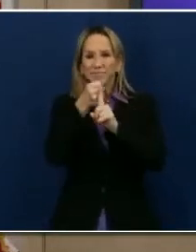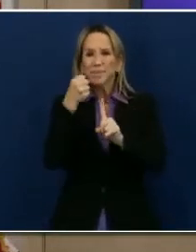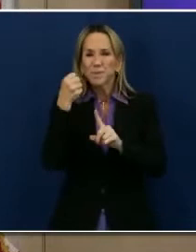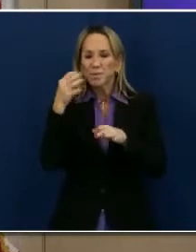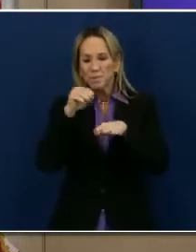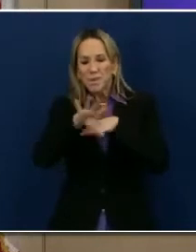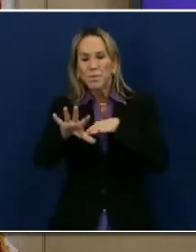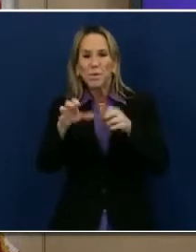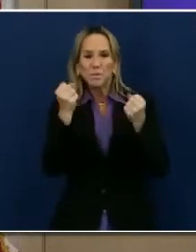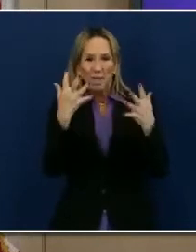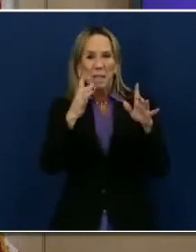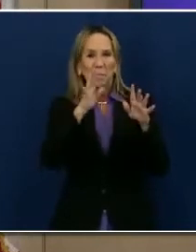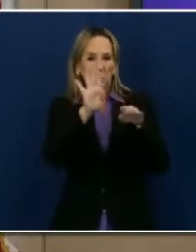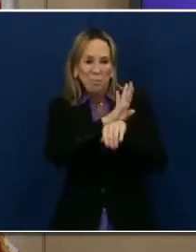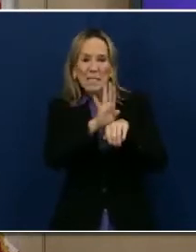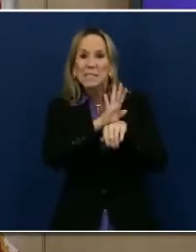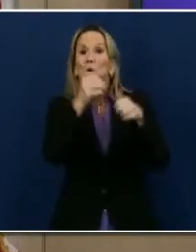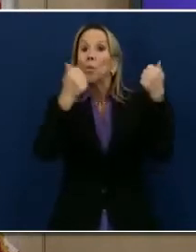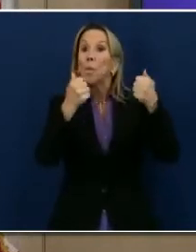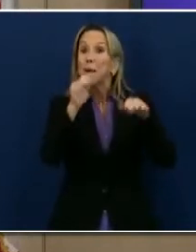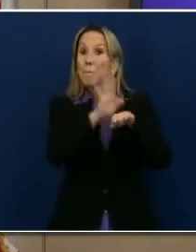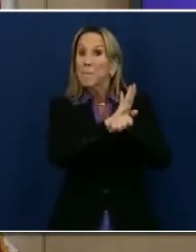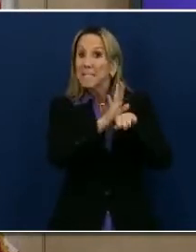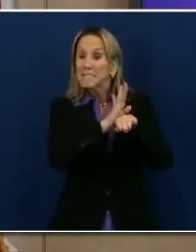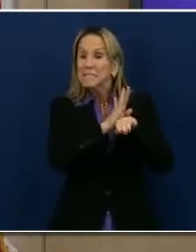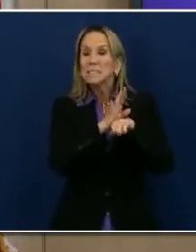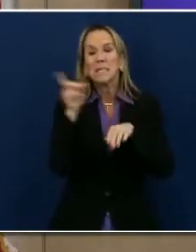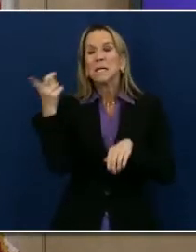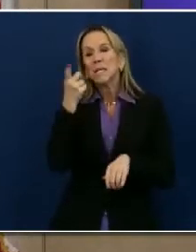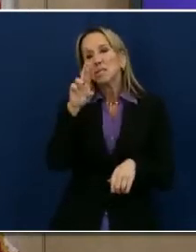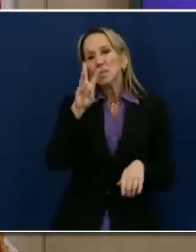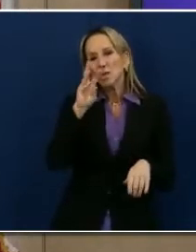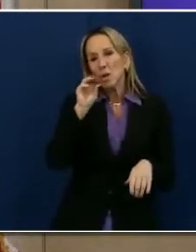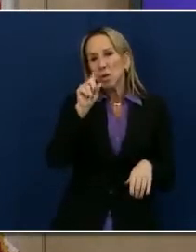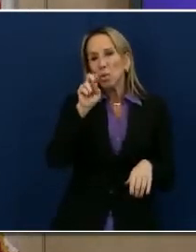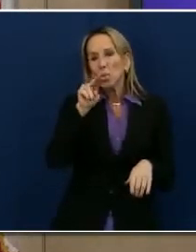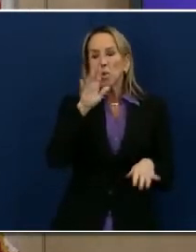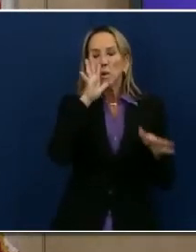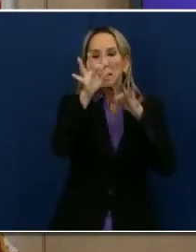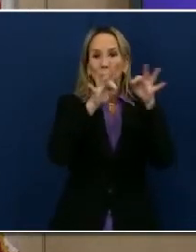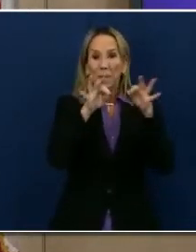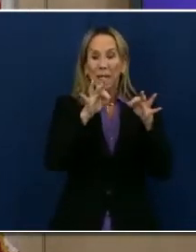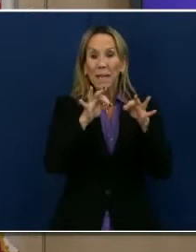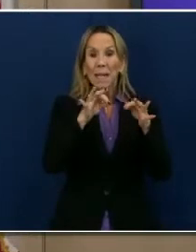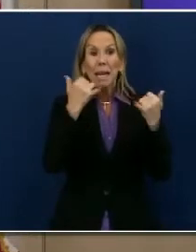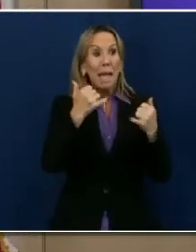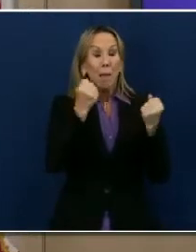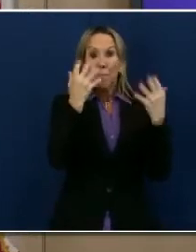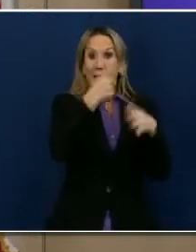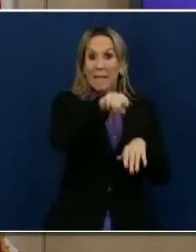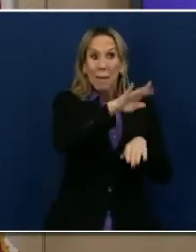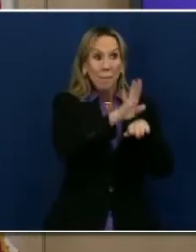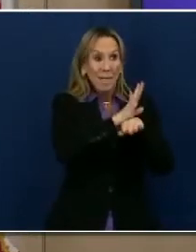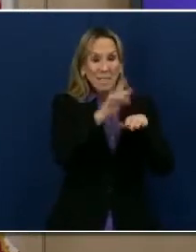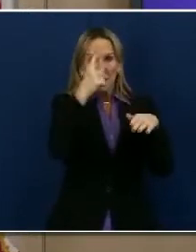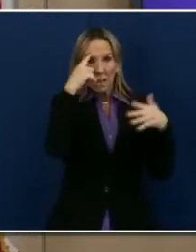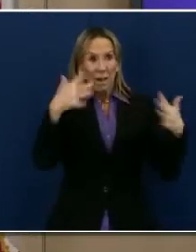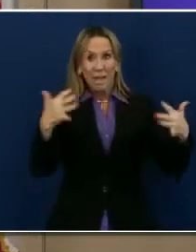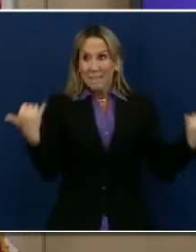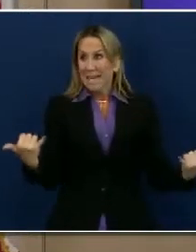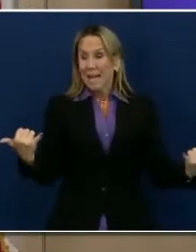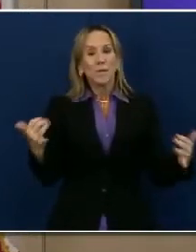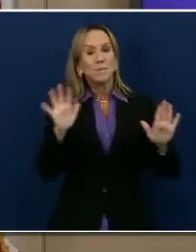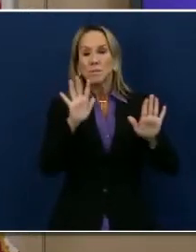will go through what those are, will not see an immediate impact. There is a three-day period of time. They will be able to operate until